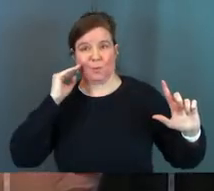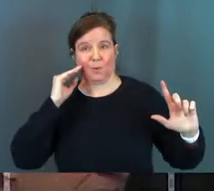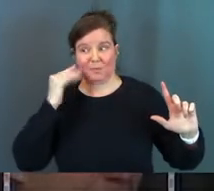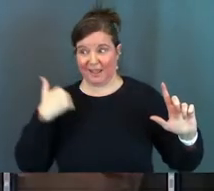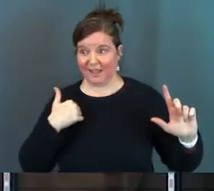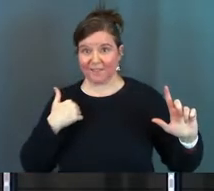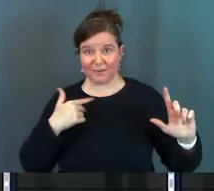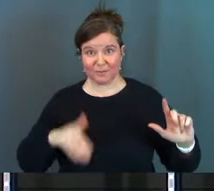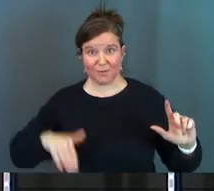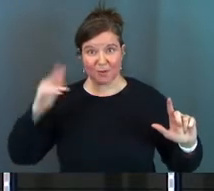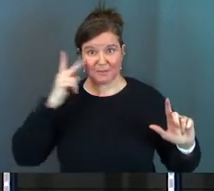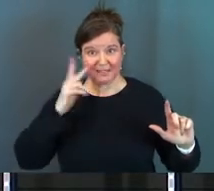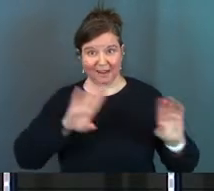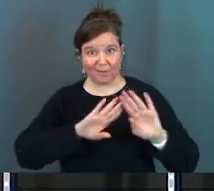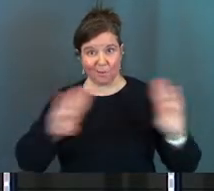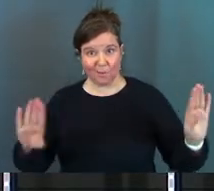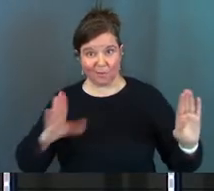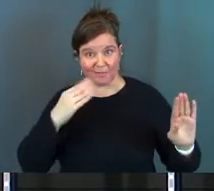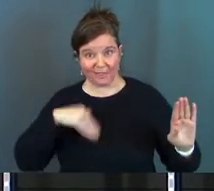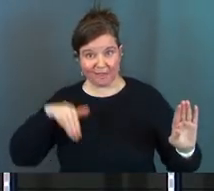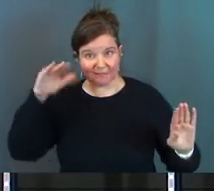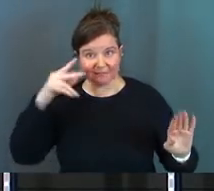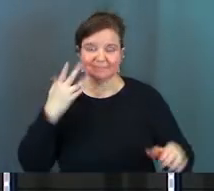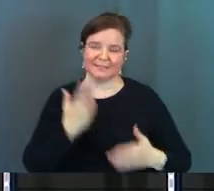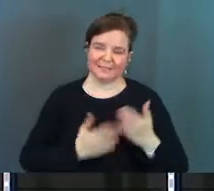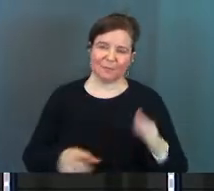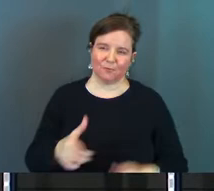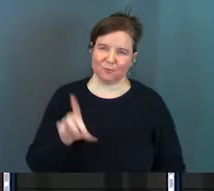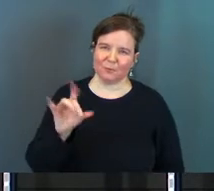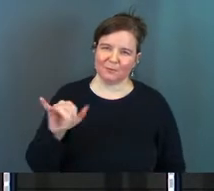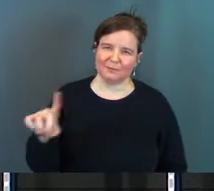verse on a plaque growing up in the house? Some of you did.